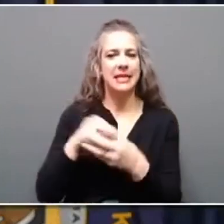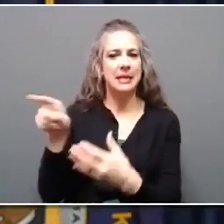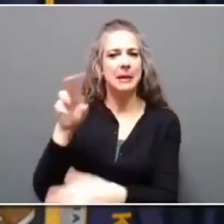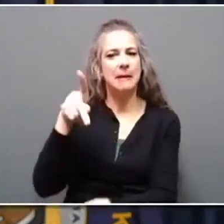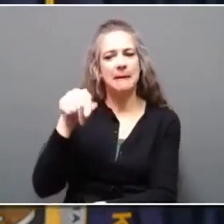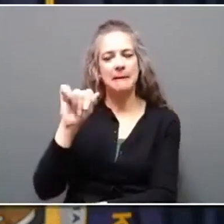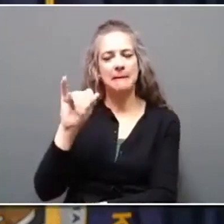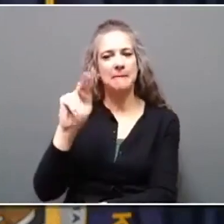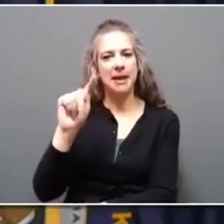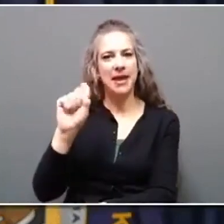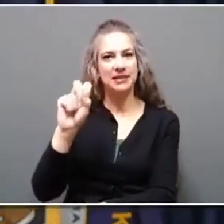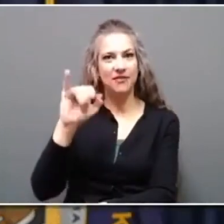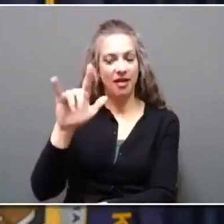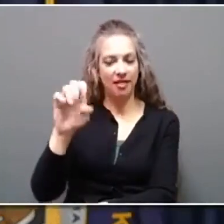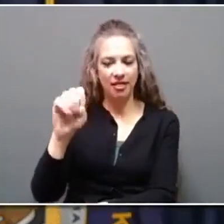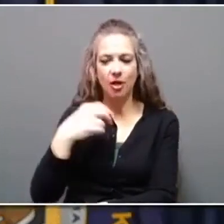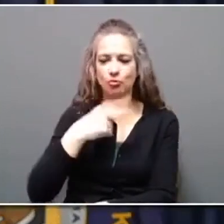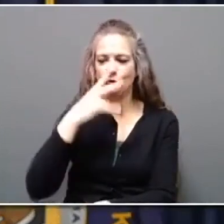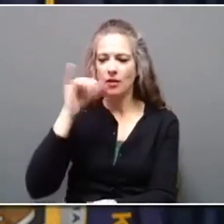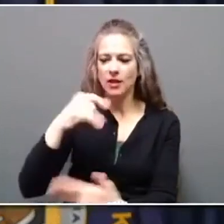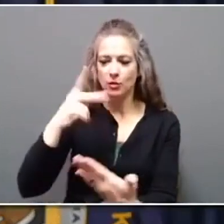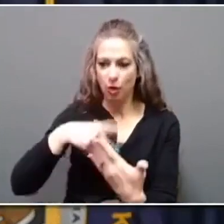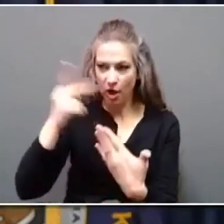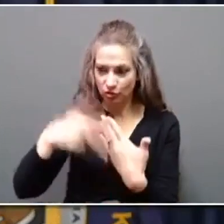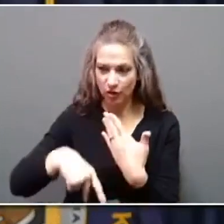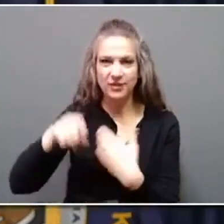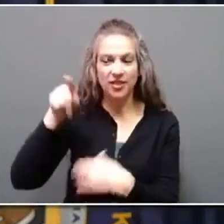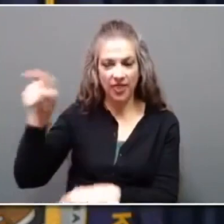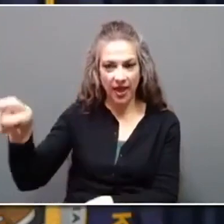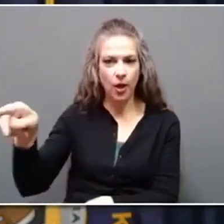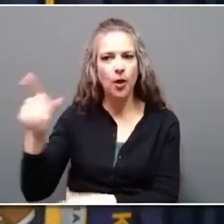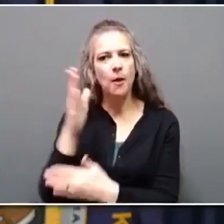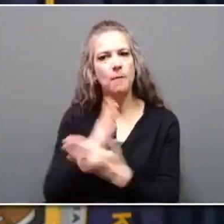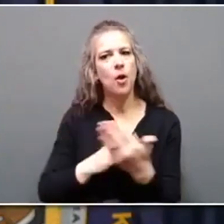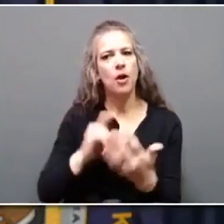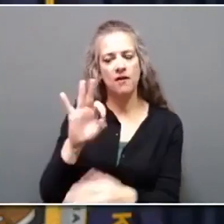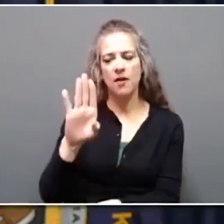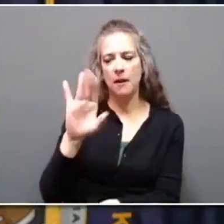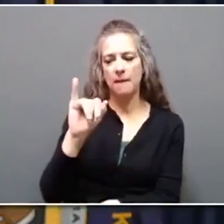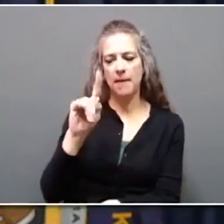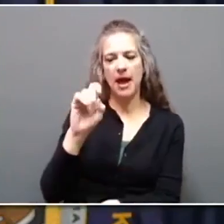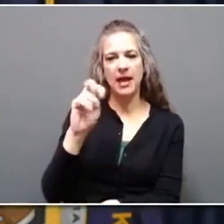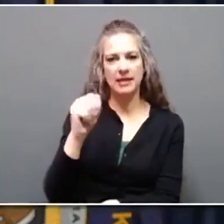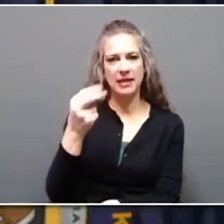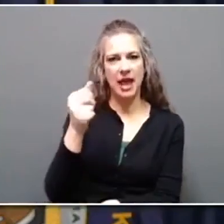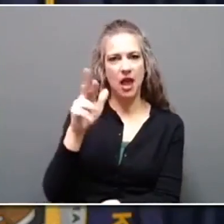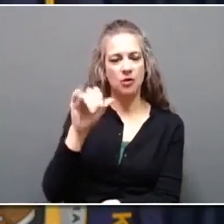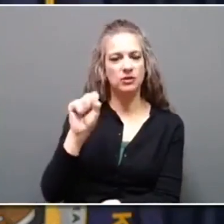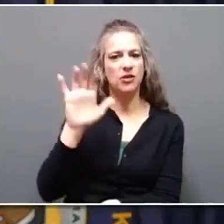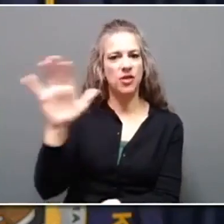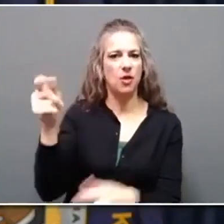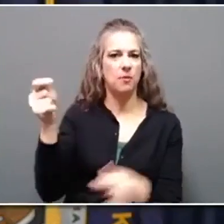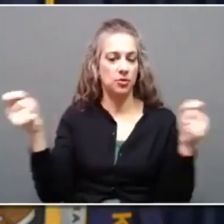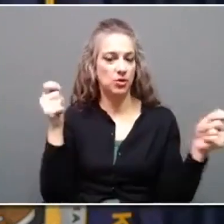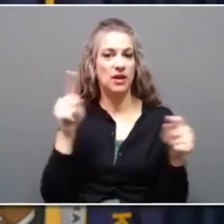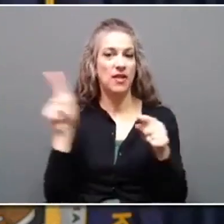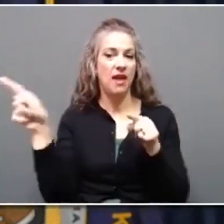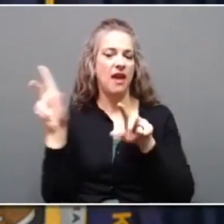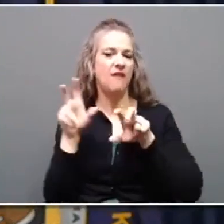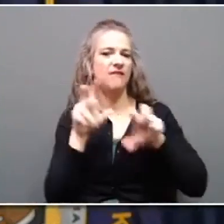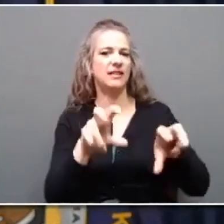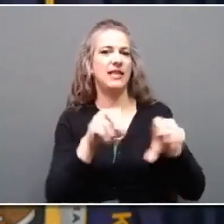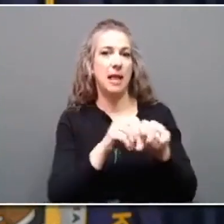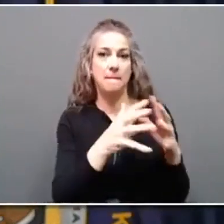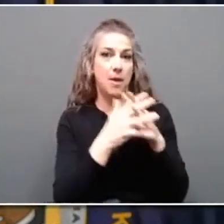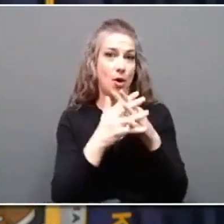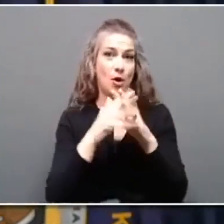that project that you saw a picture of as part of the Biden Harris administration's investing in America tour. It's so valuable